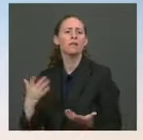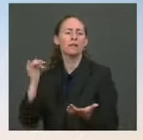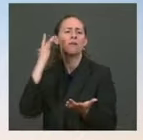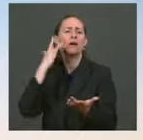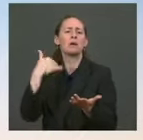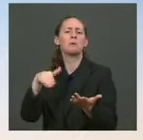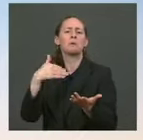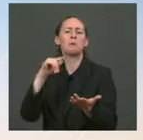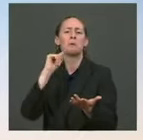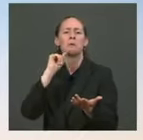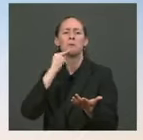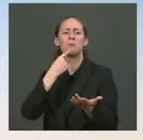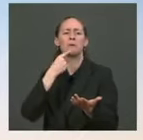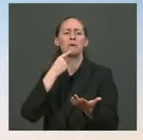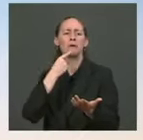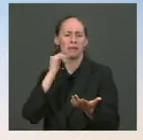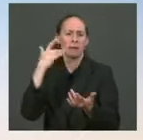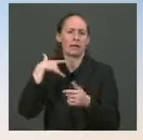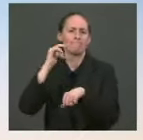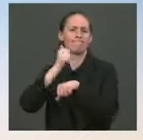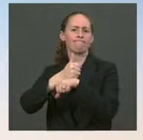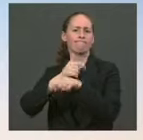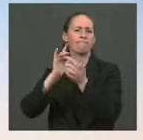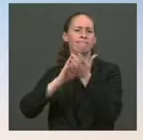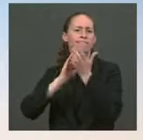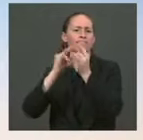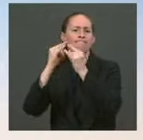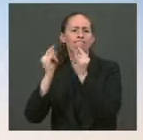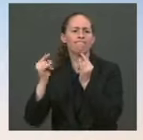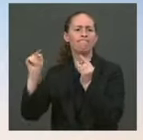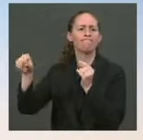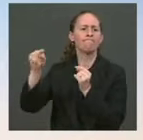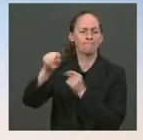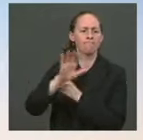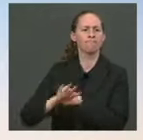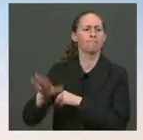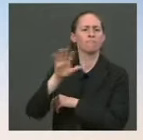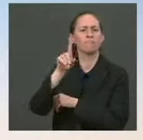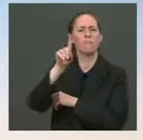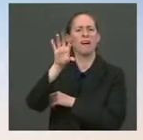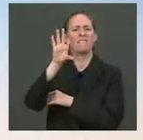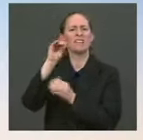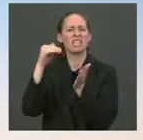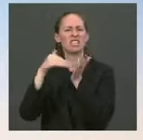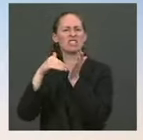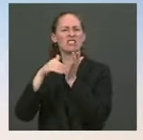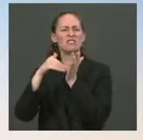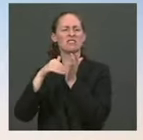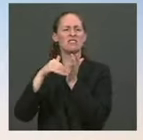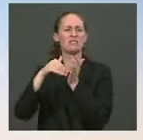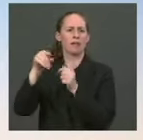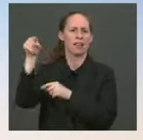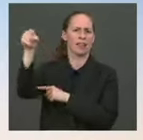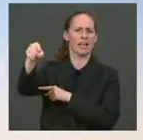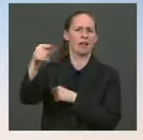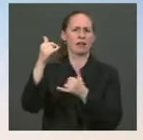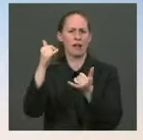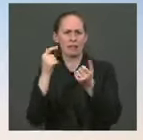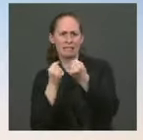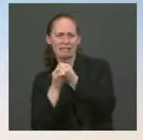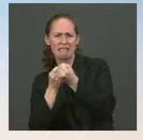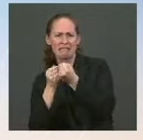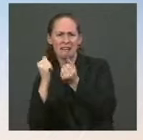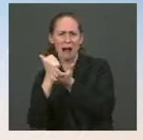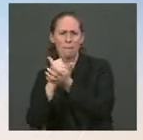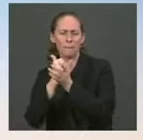searched 100, approximately 150 medical professionals to address the medical needs of that population. That is